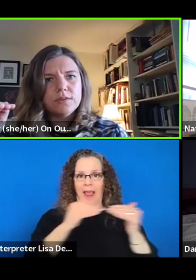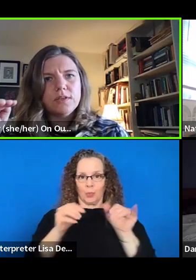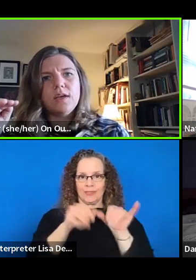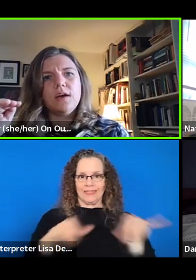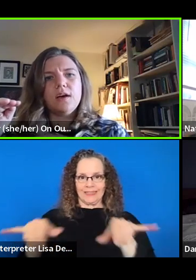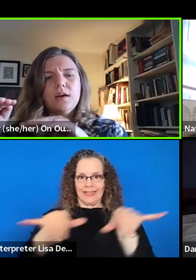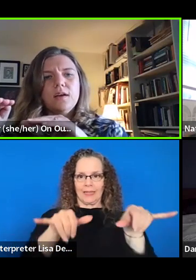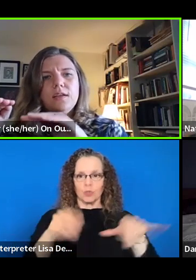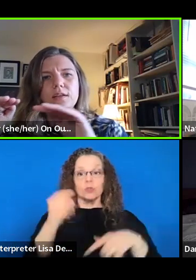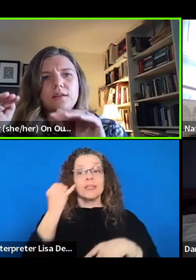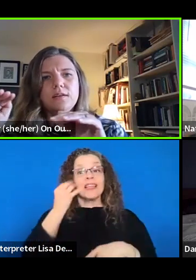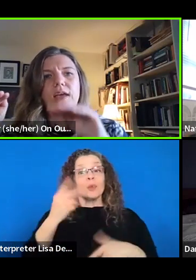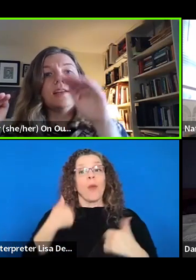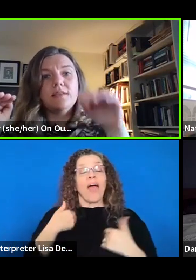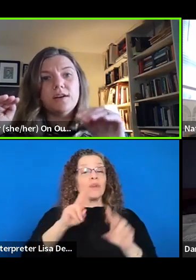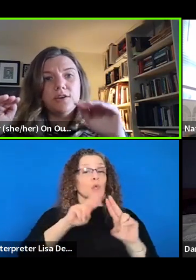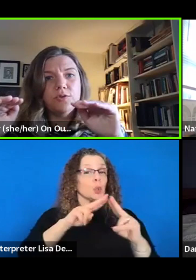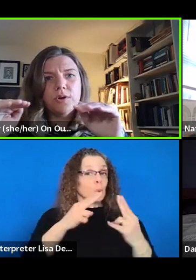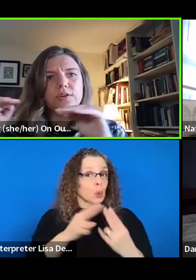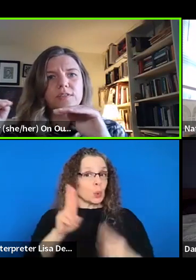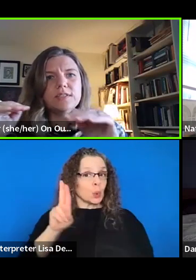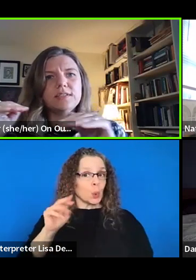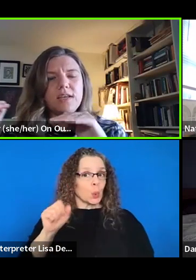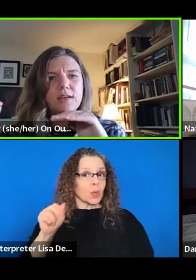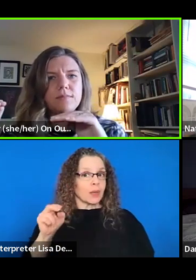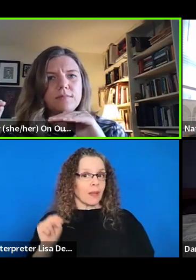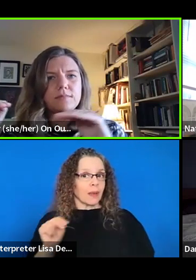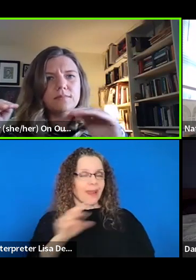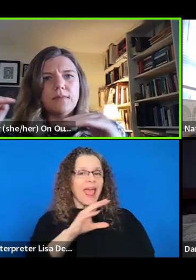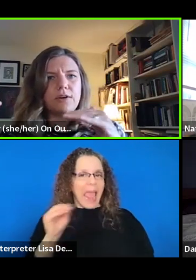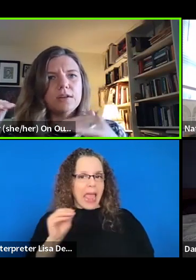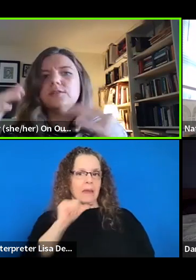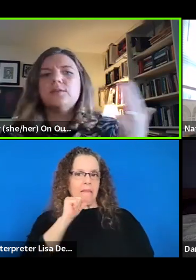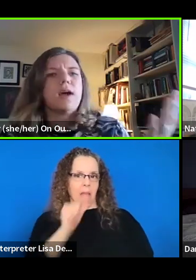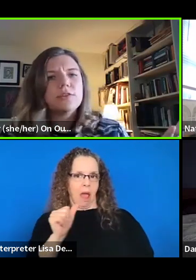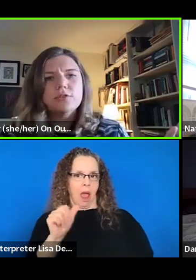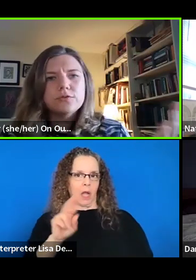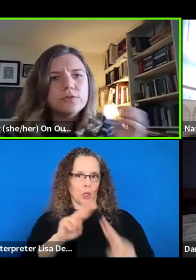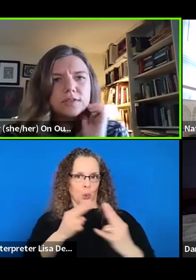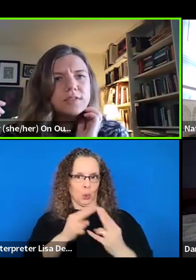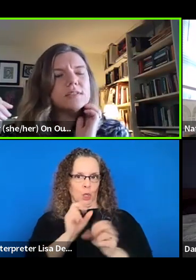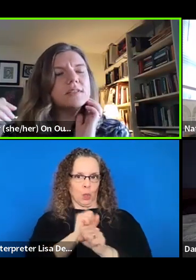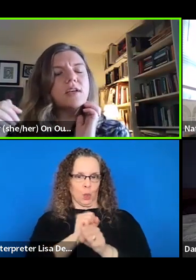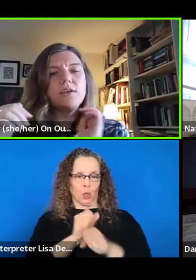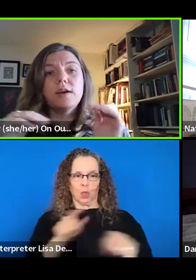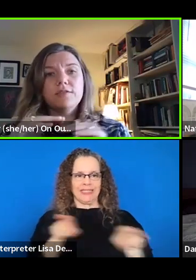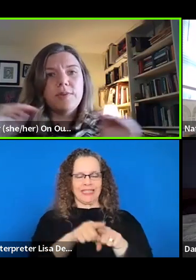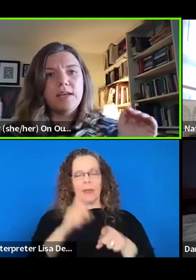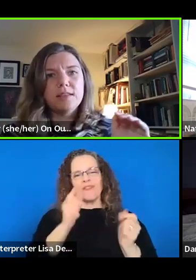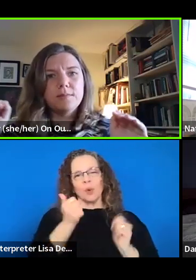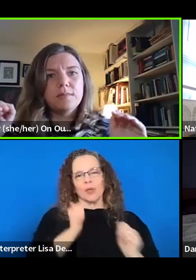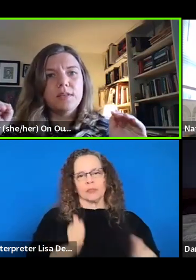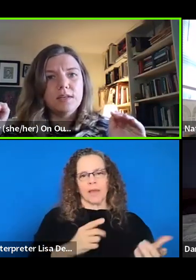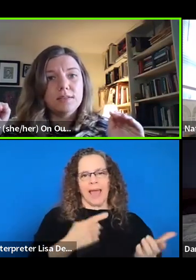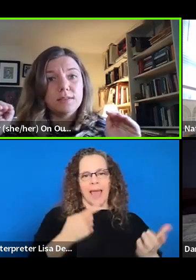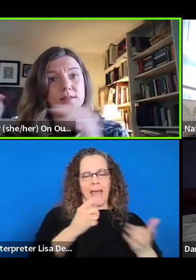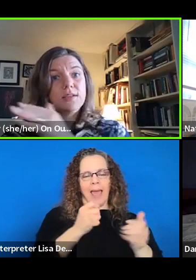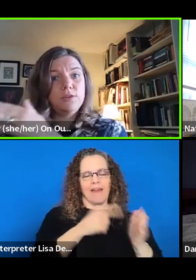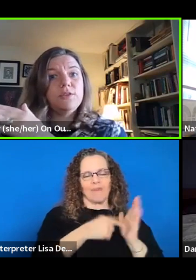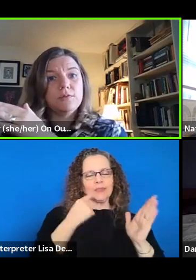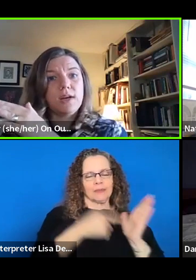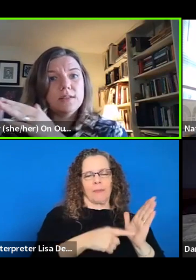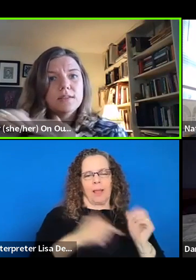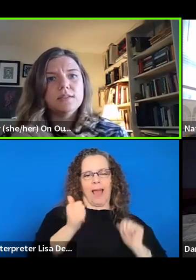workers, uh, in, and non-union workers in the same area, so actors, for instance, you have to pay them the,